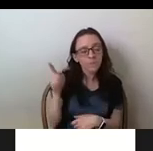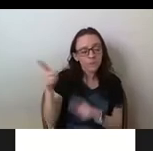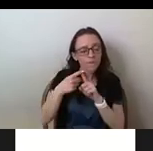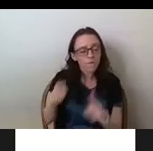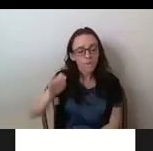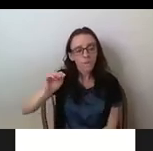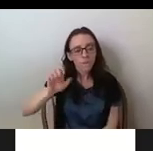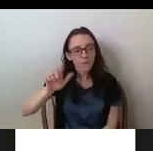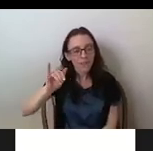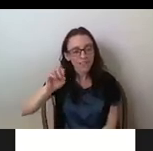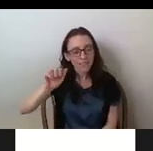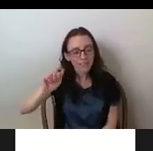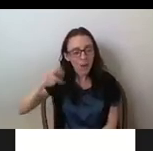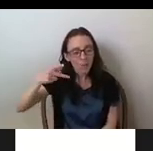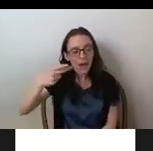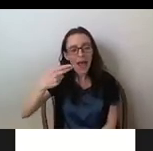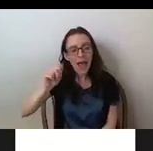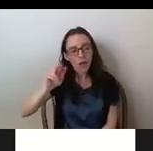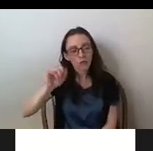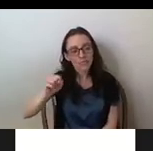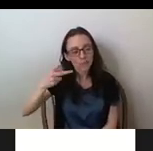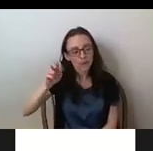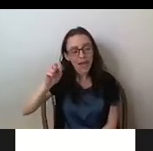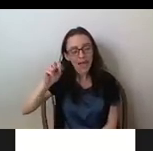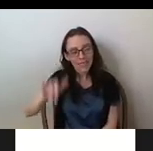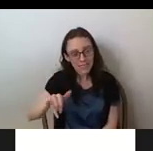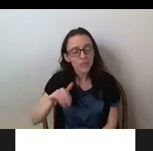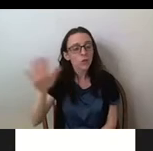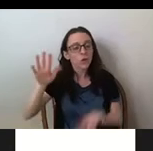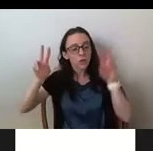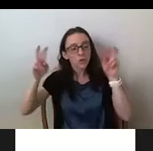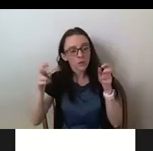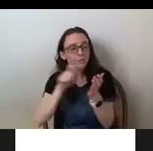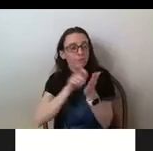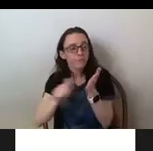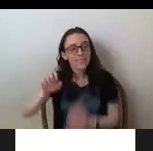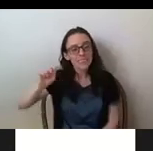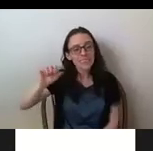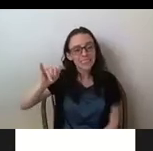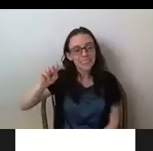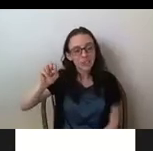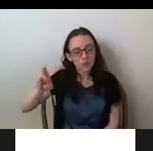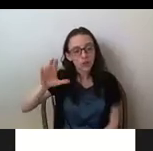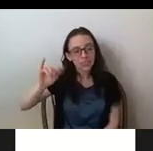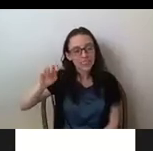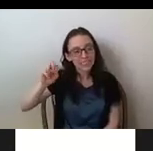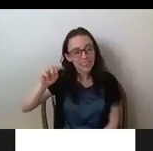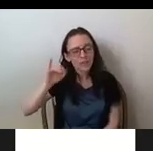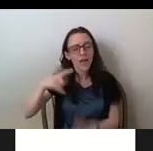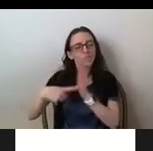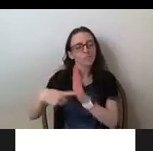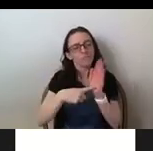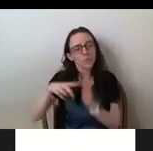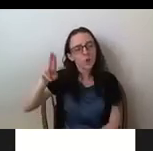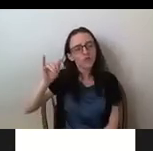Perry who is a political science professor. She wrote her book entitled Sister Citizen which documents racist stereotypes of black women